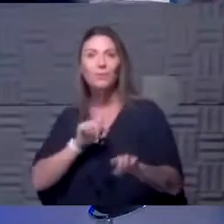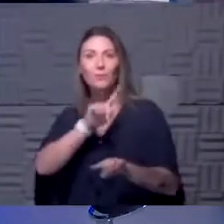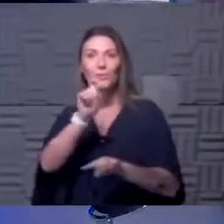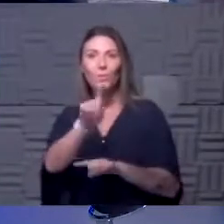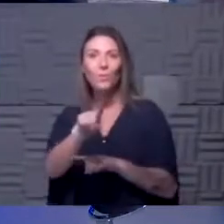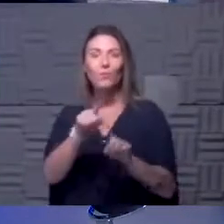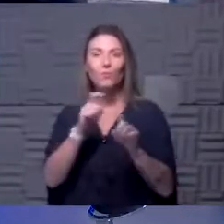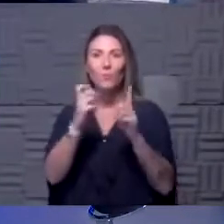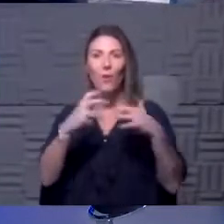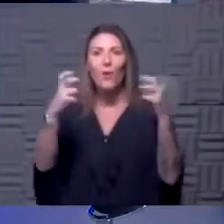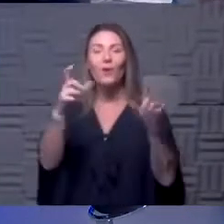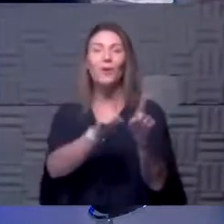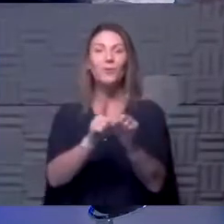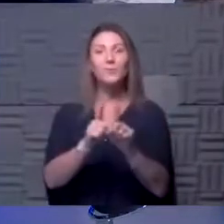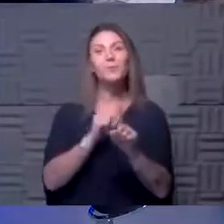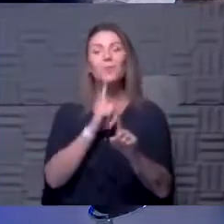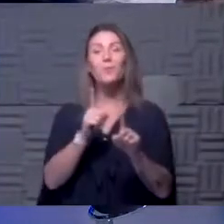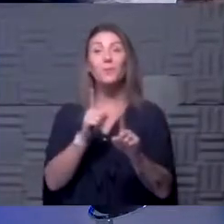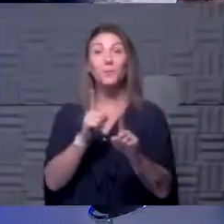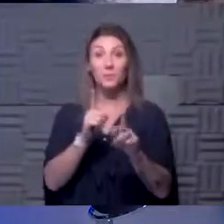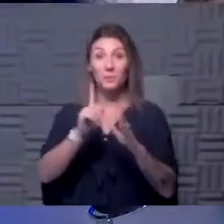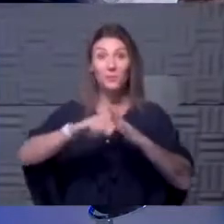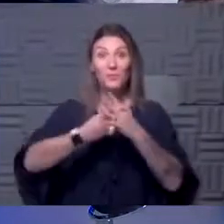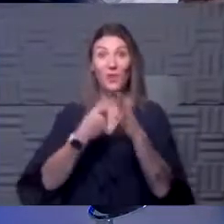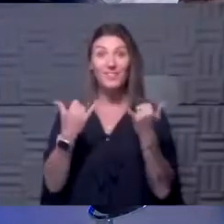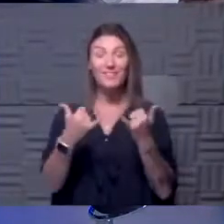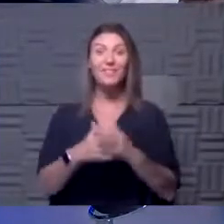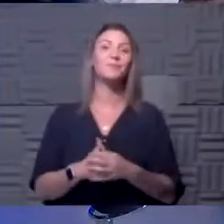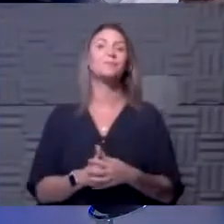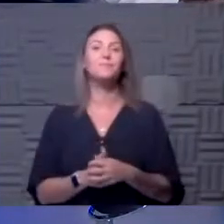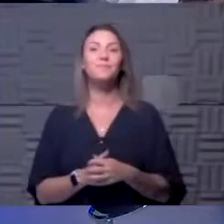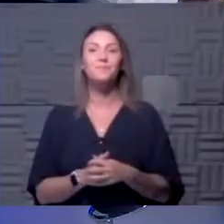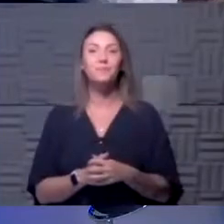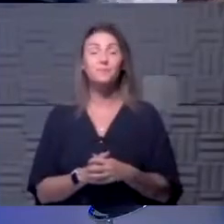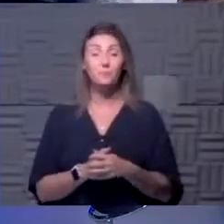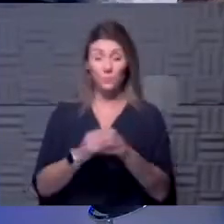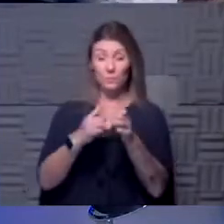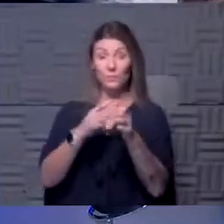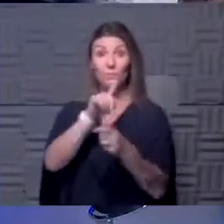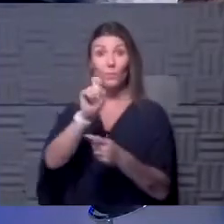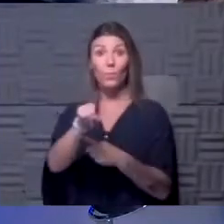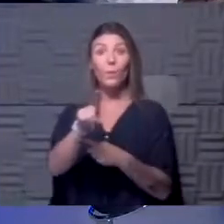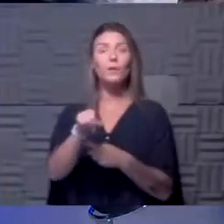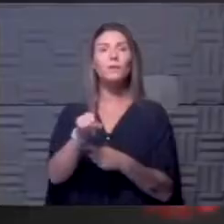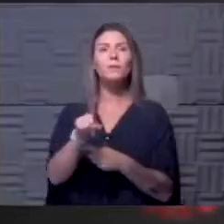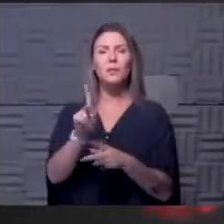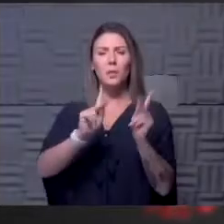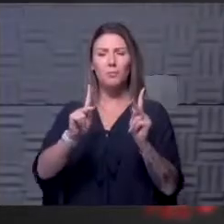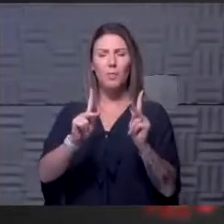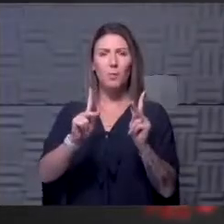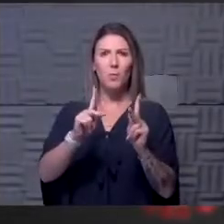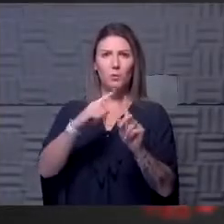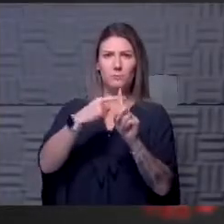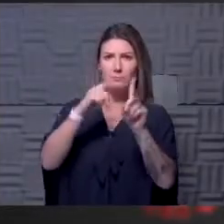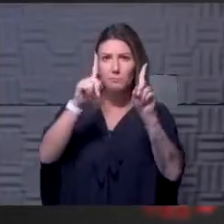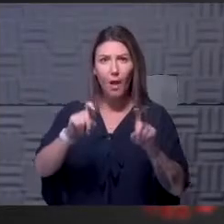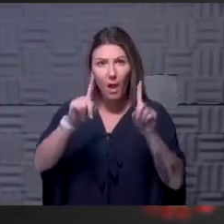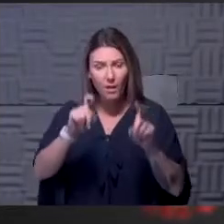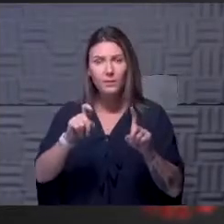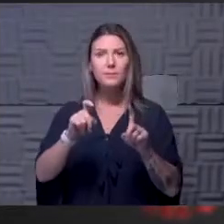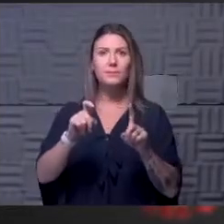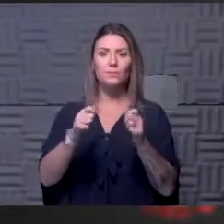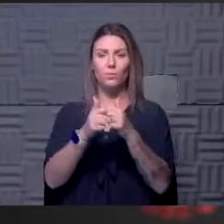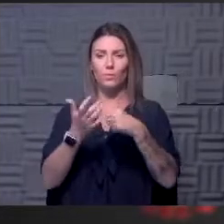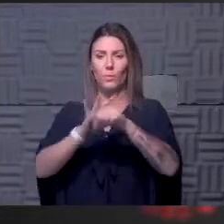today too. So send those in, but let's just jump in and get started today. So our first question is, do people who have tested positive for COVID-19